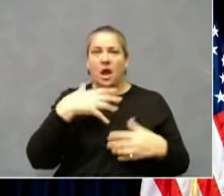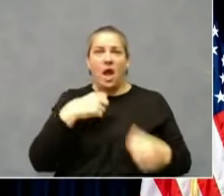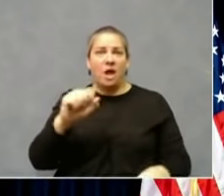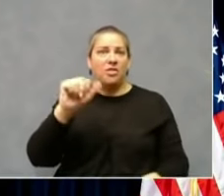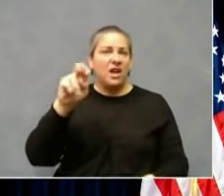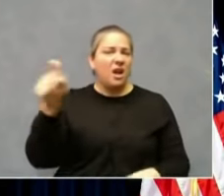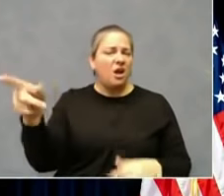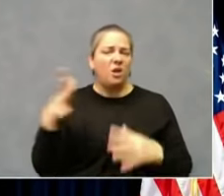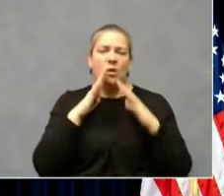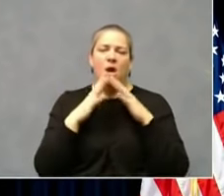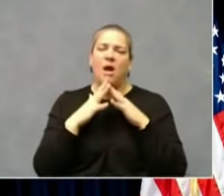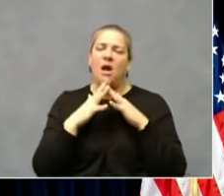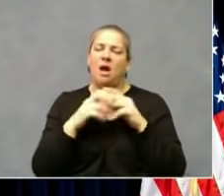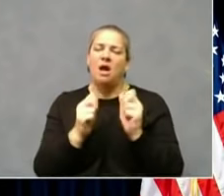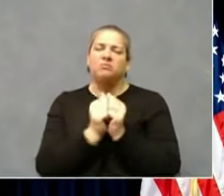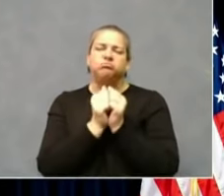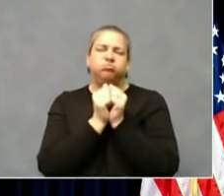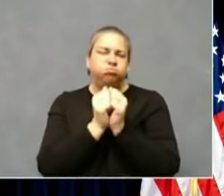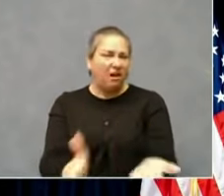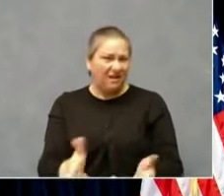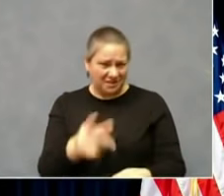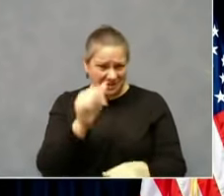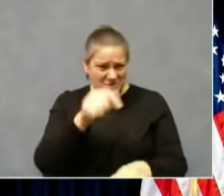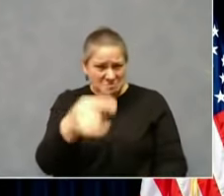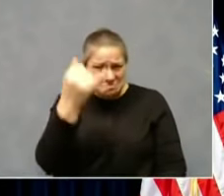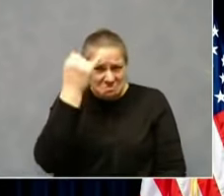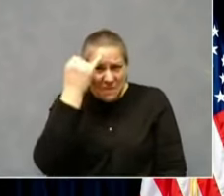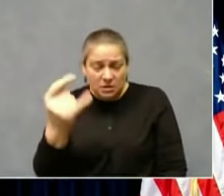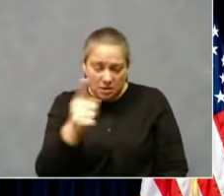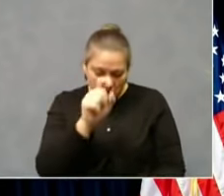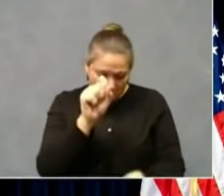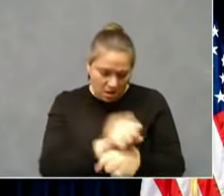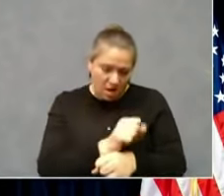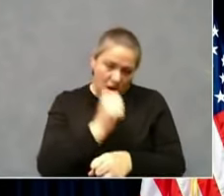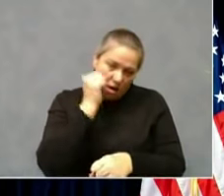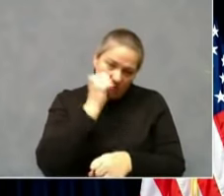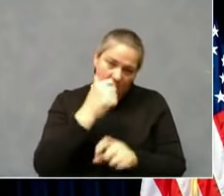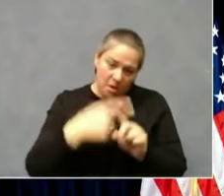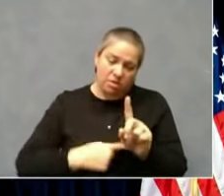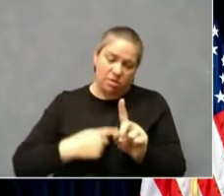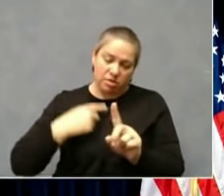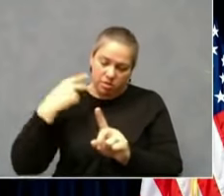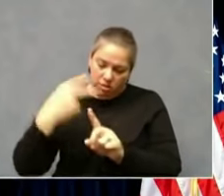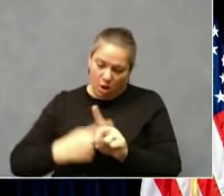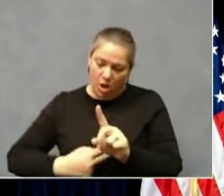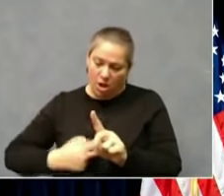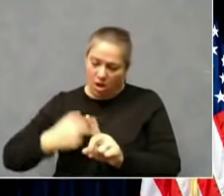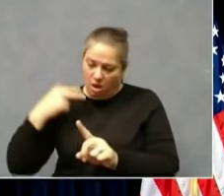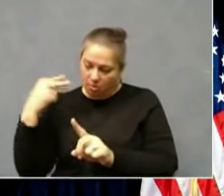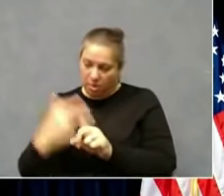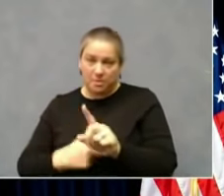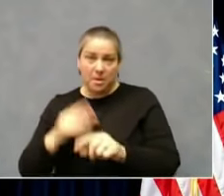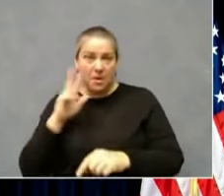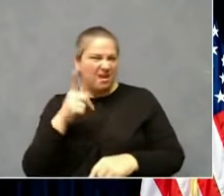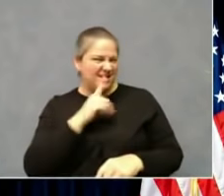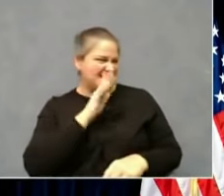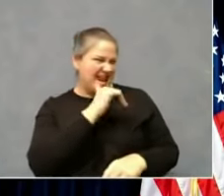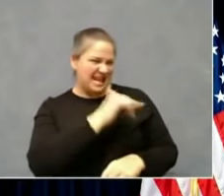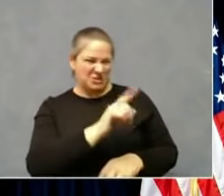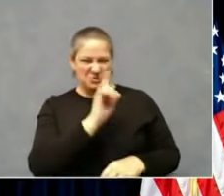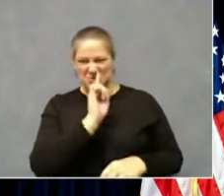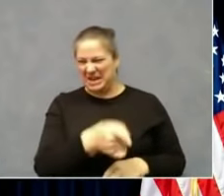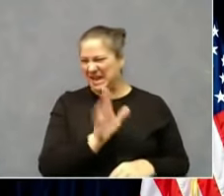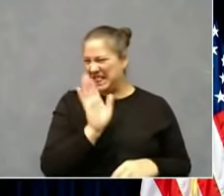I can't imagine what it feels when they hear people saying it's not real when they see a